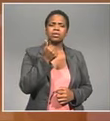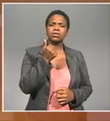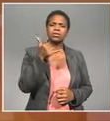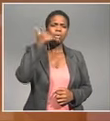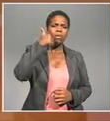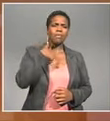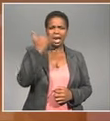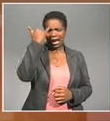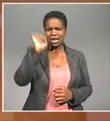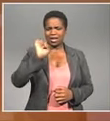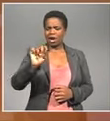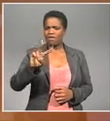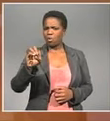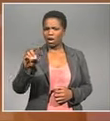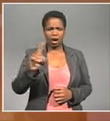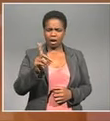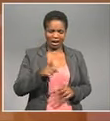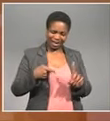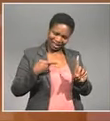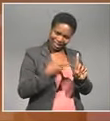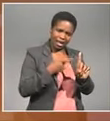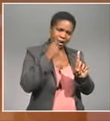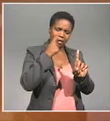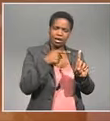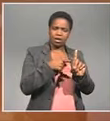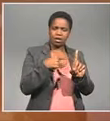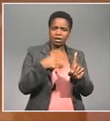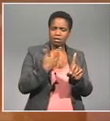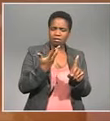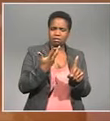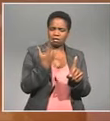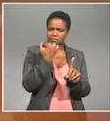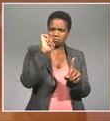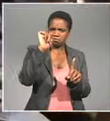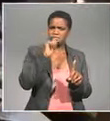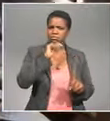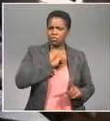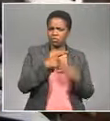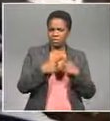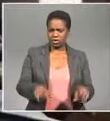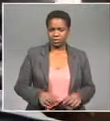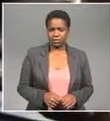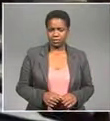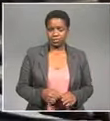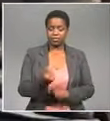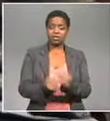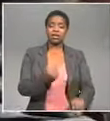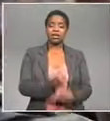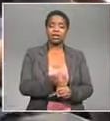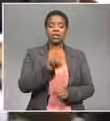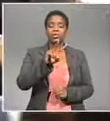something the constitutional court found no difficulty in rejecting in 2016